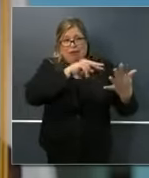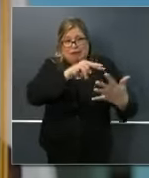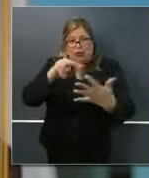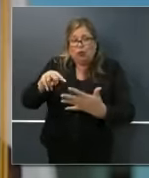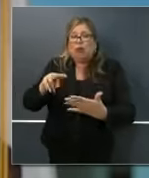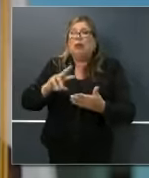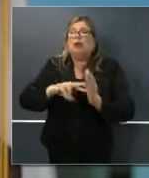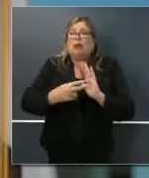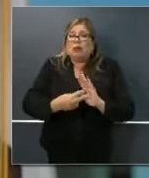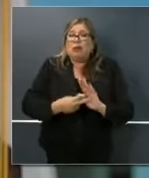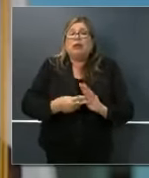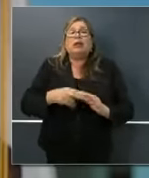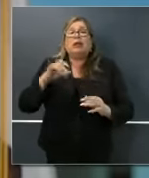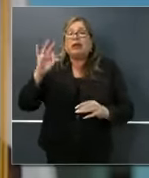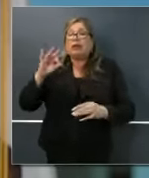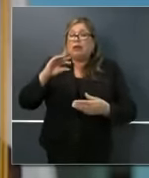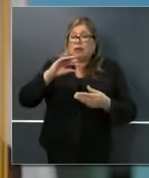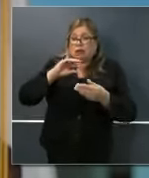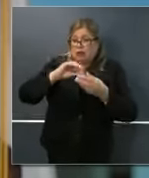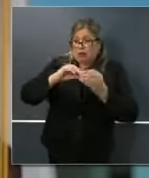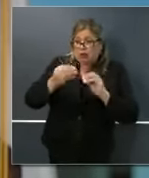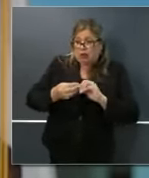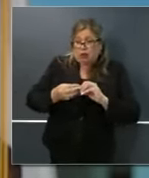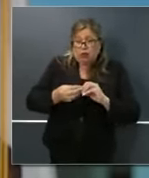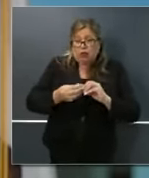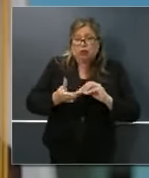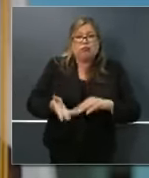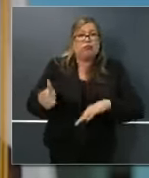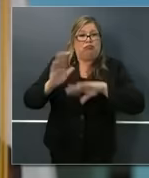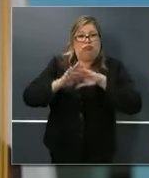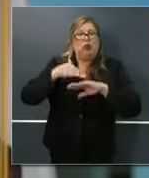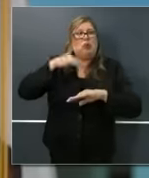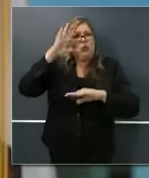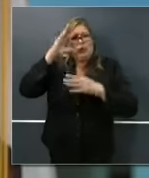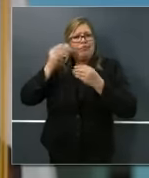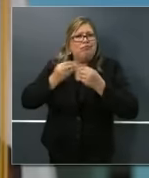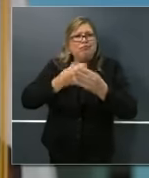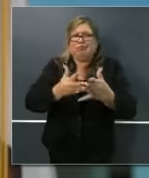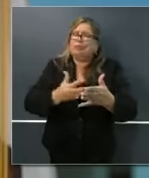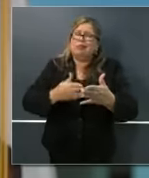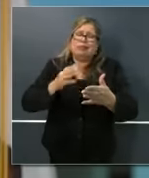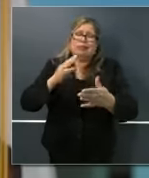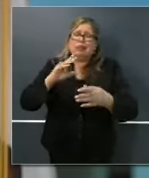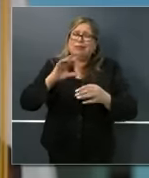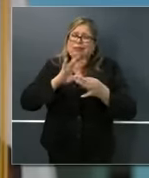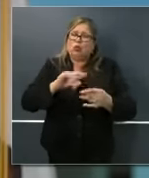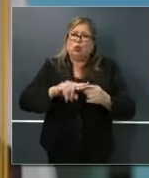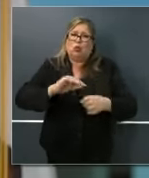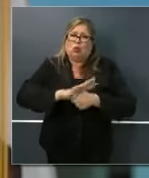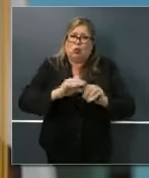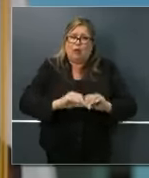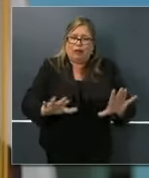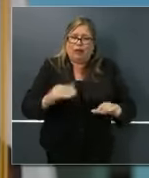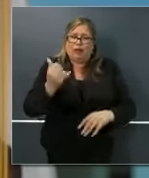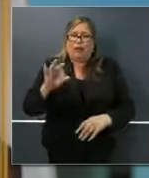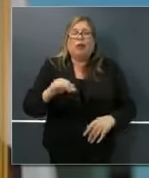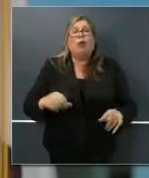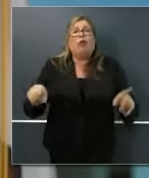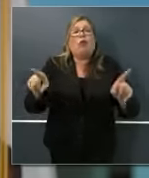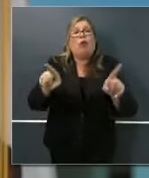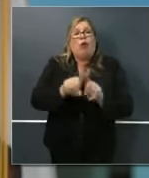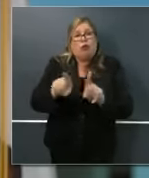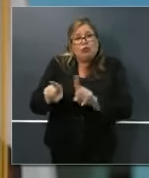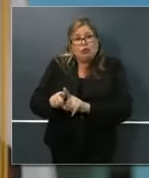clearly to the public what that death toll number is in California as it relates to COVID-19. But it's also very important